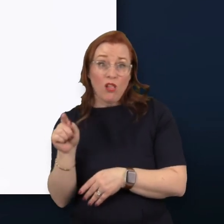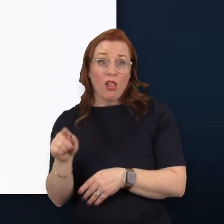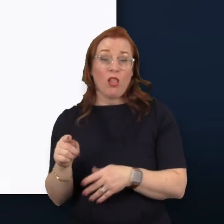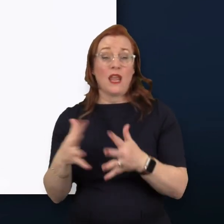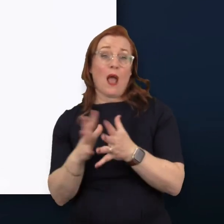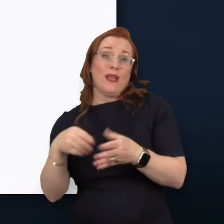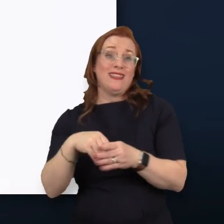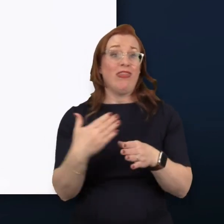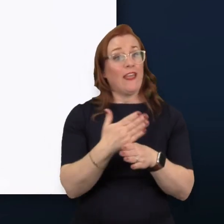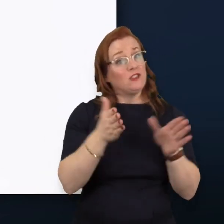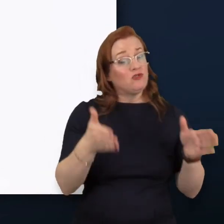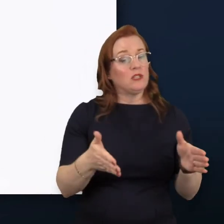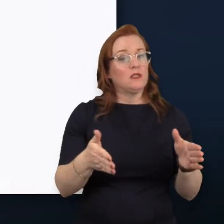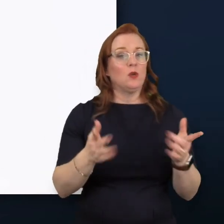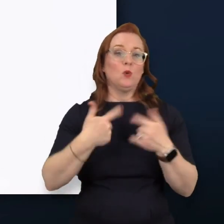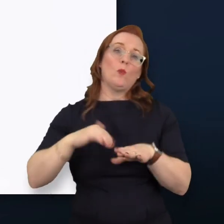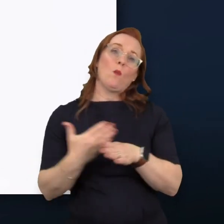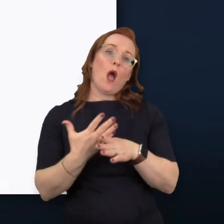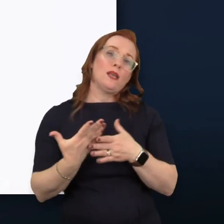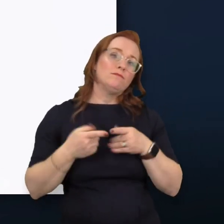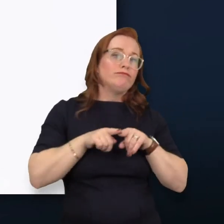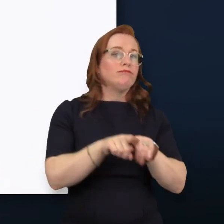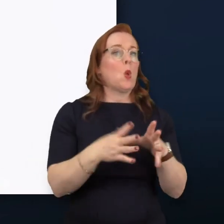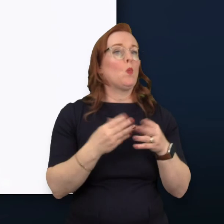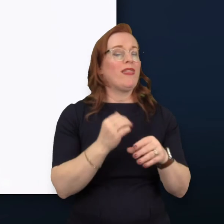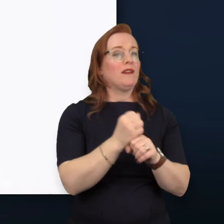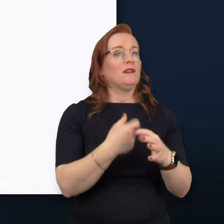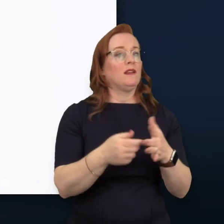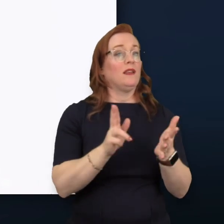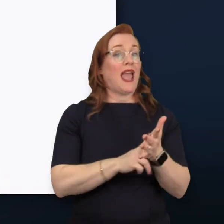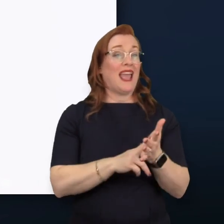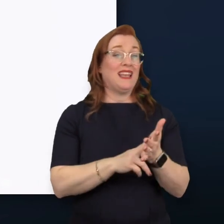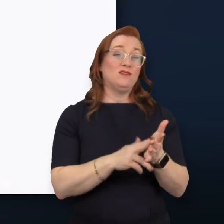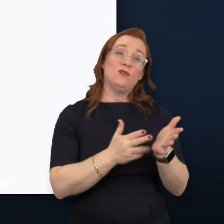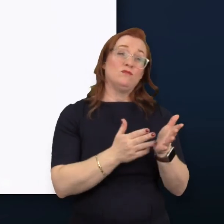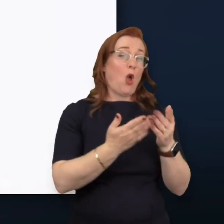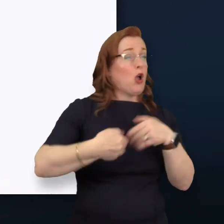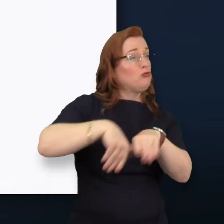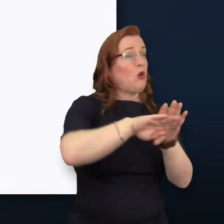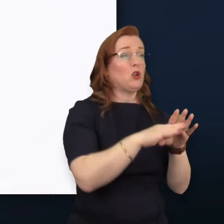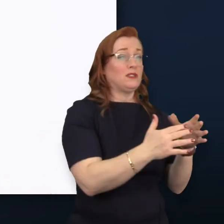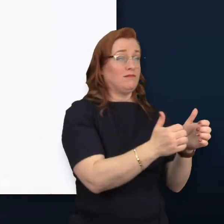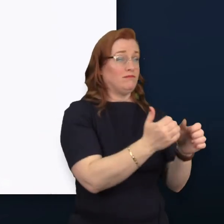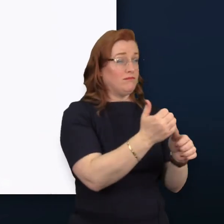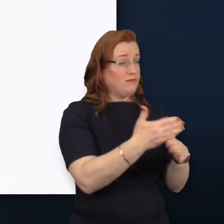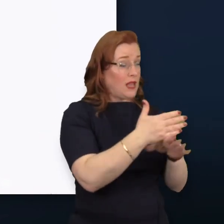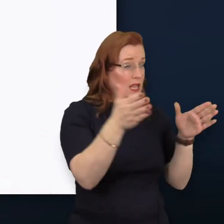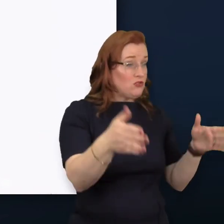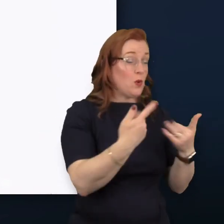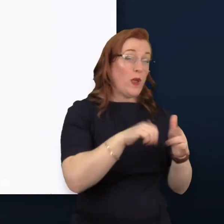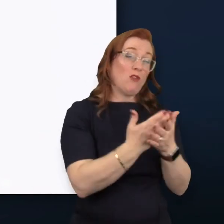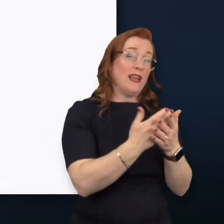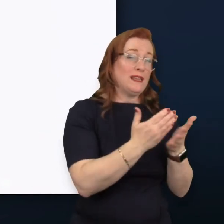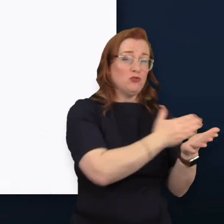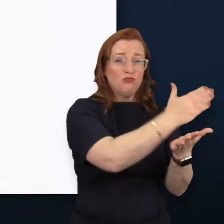working alongside GAIN from across our industry, we're really comparing notes on practical